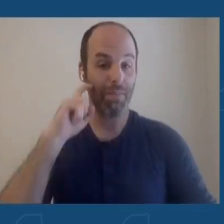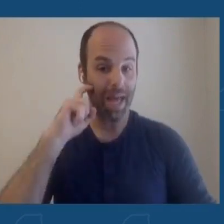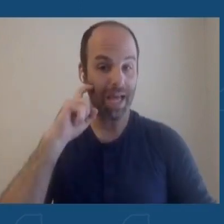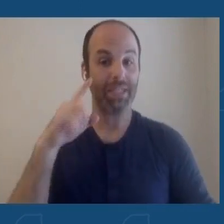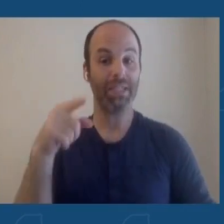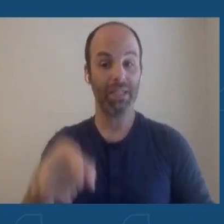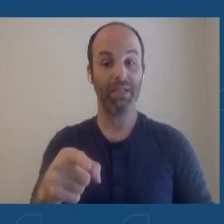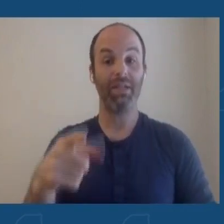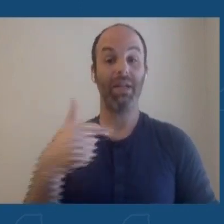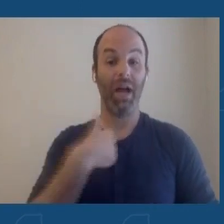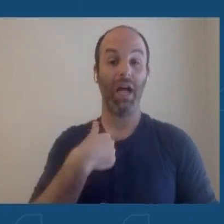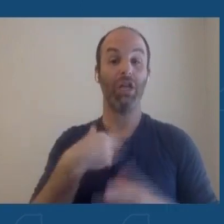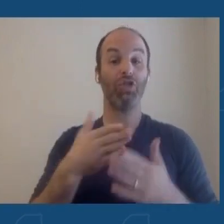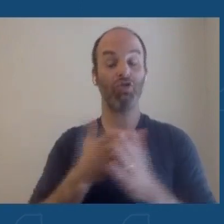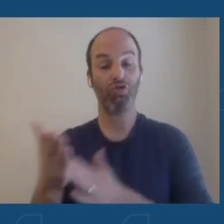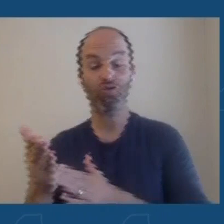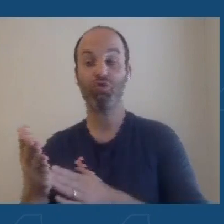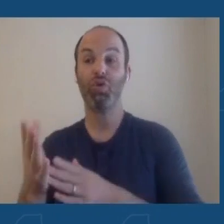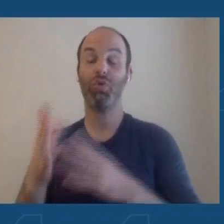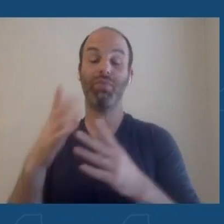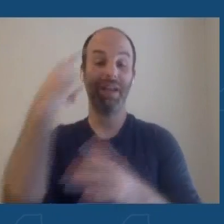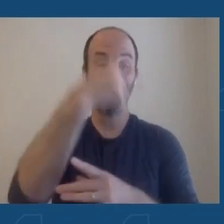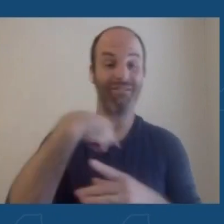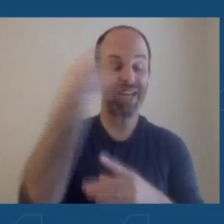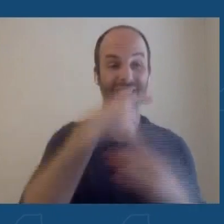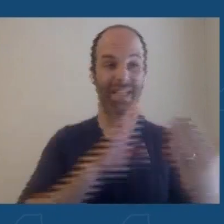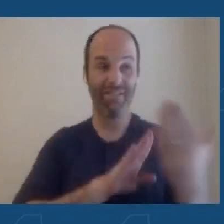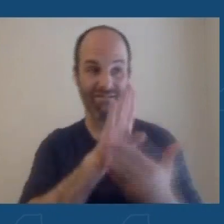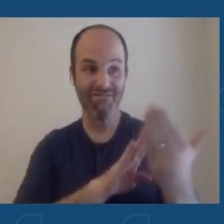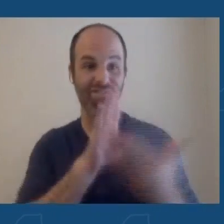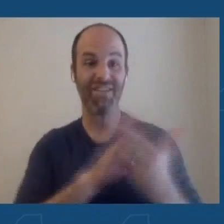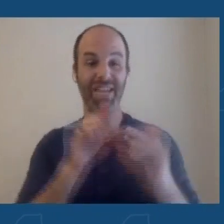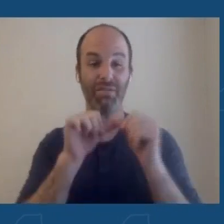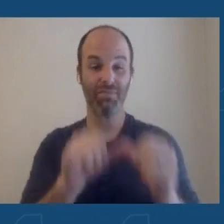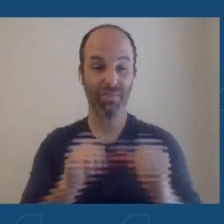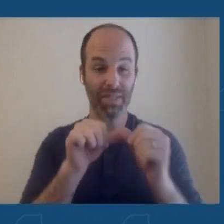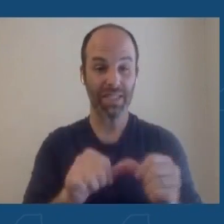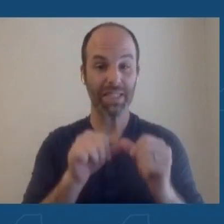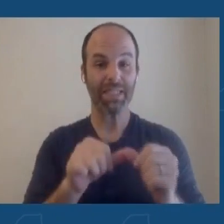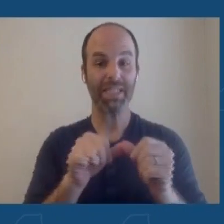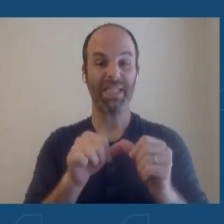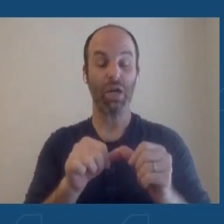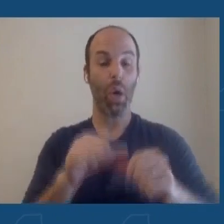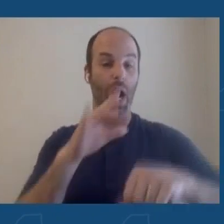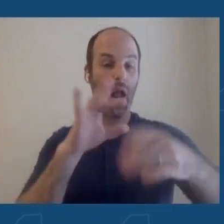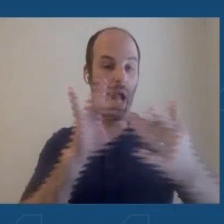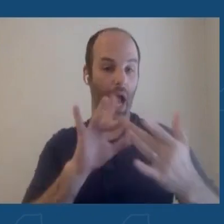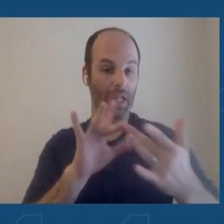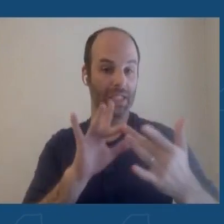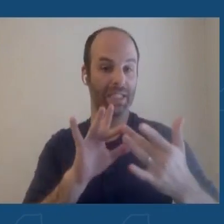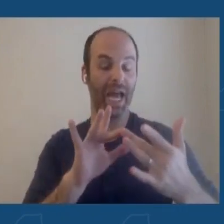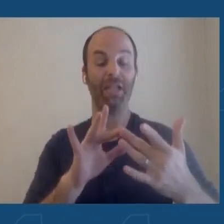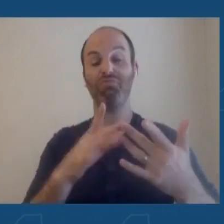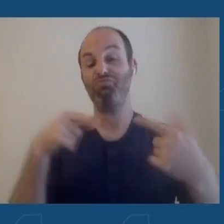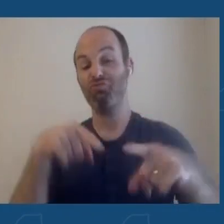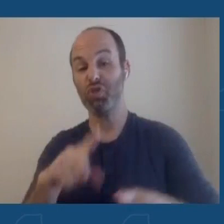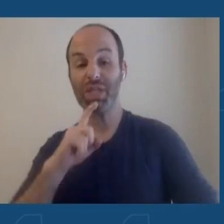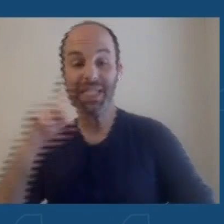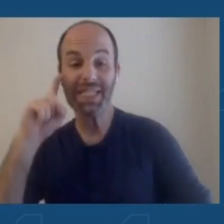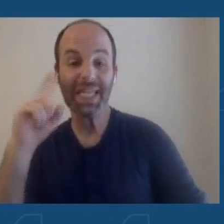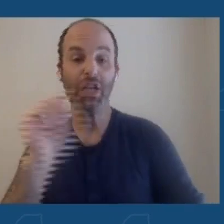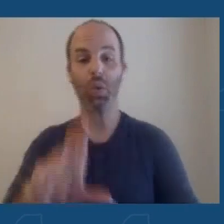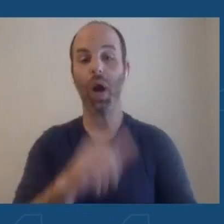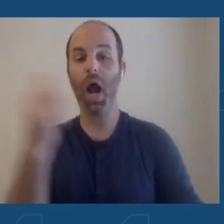-skin, face-to-face contact, the kind of contact that people have during sex or other intimate activities. It's